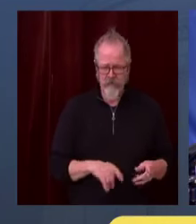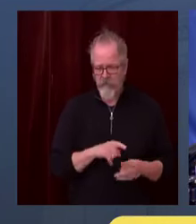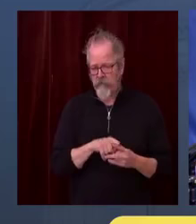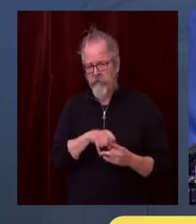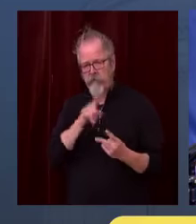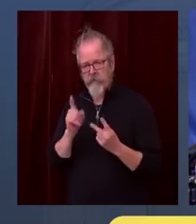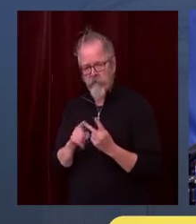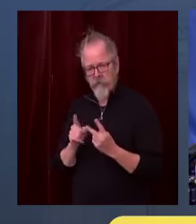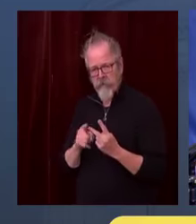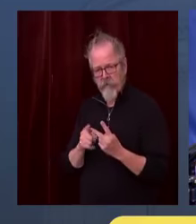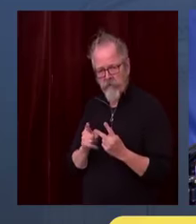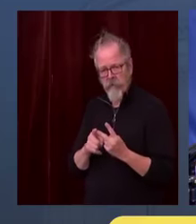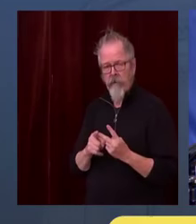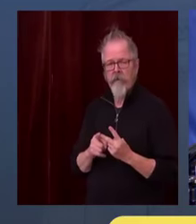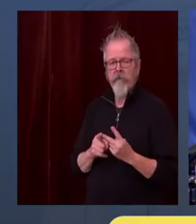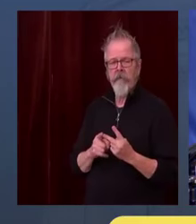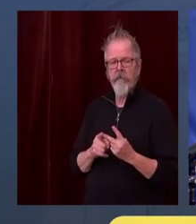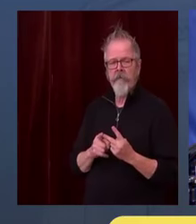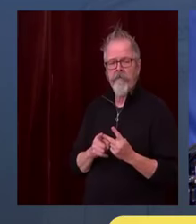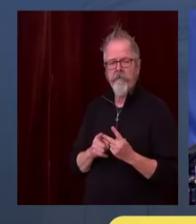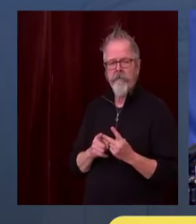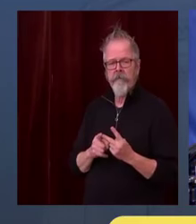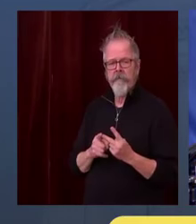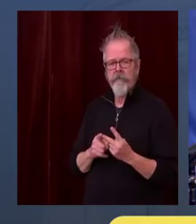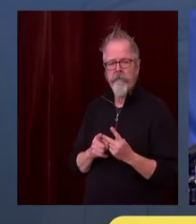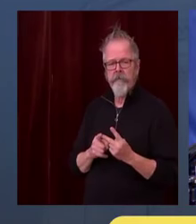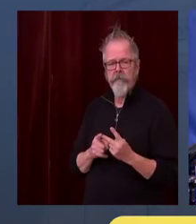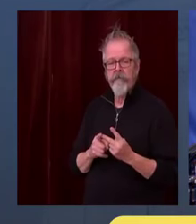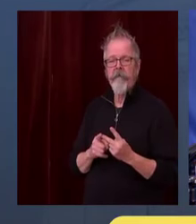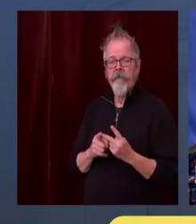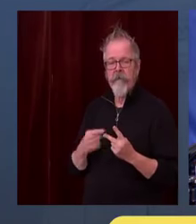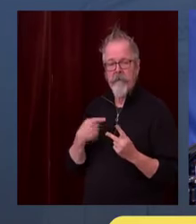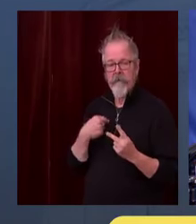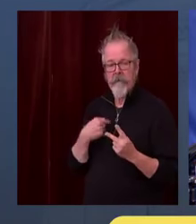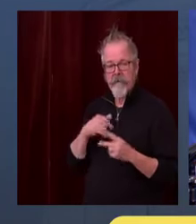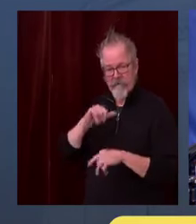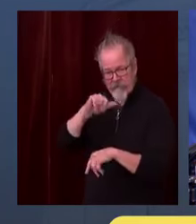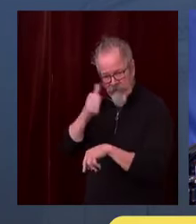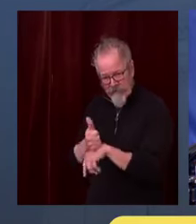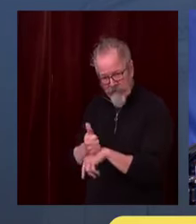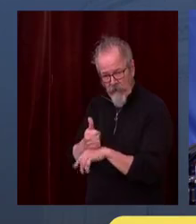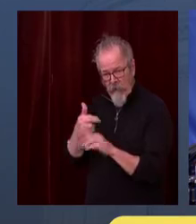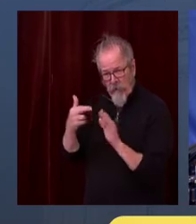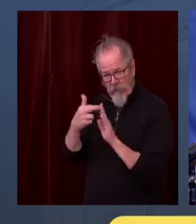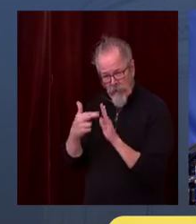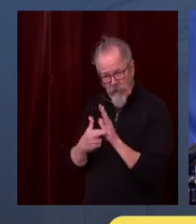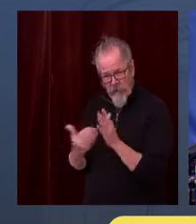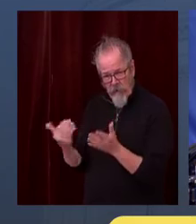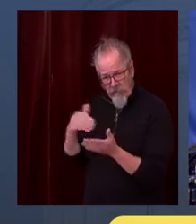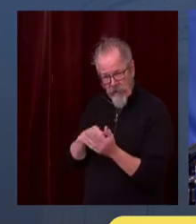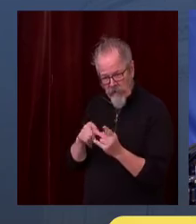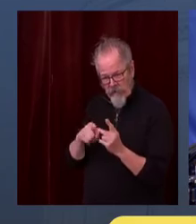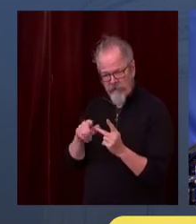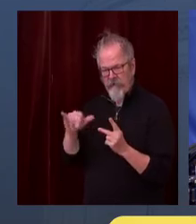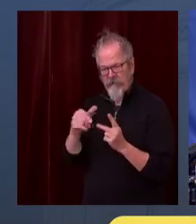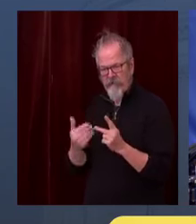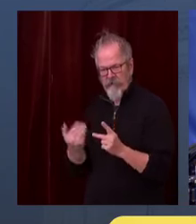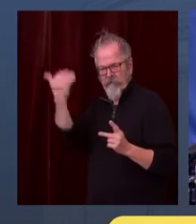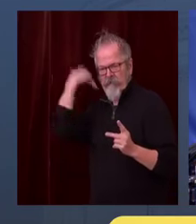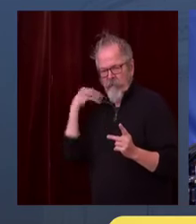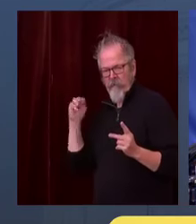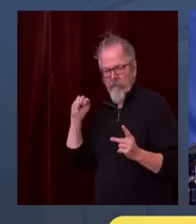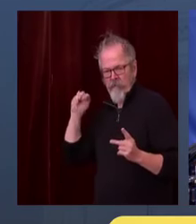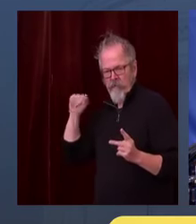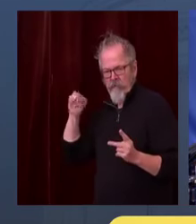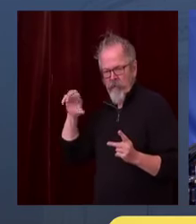most of those entities that you talked about. We decided to not go down that route because we